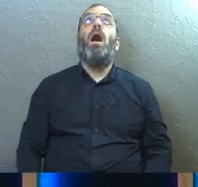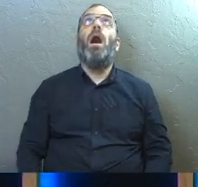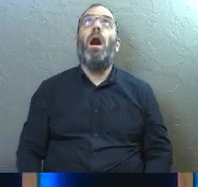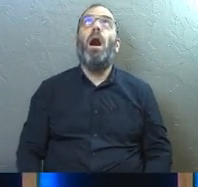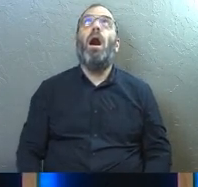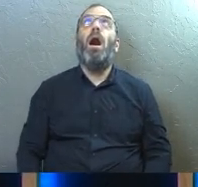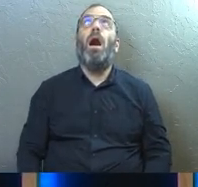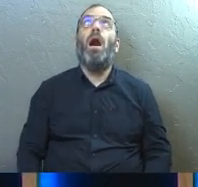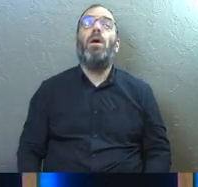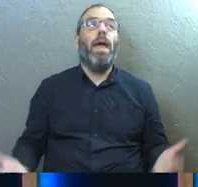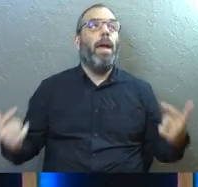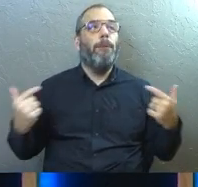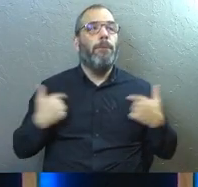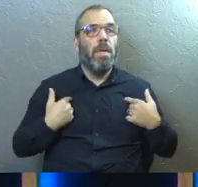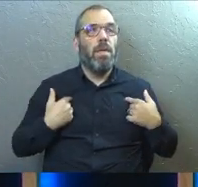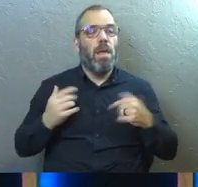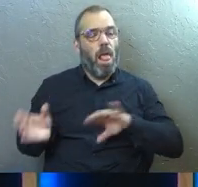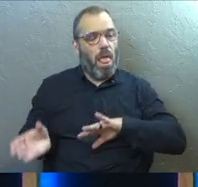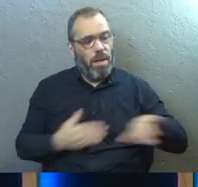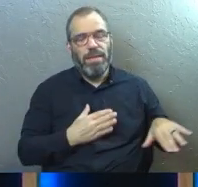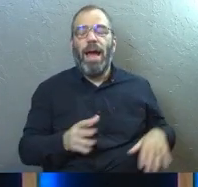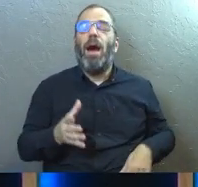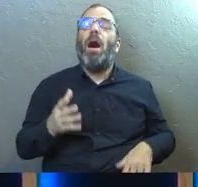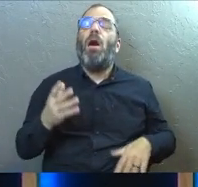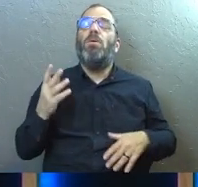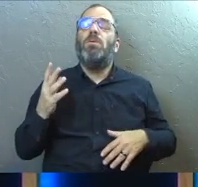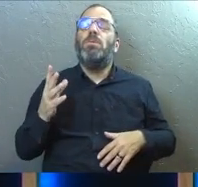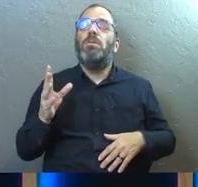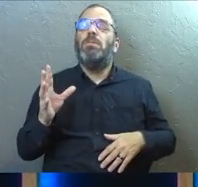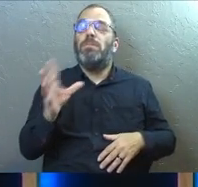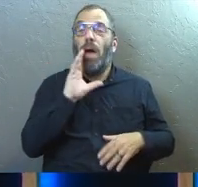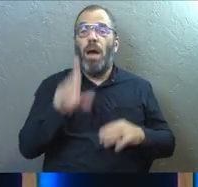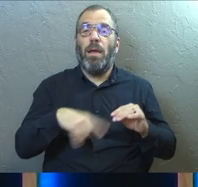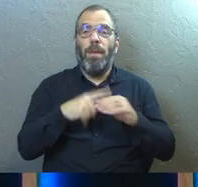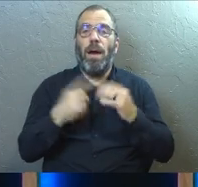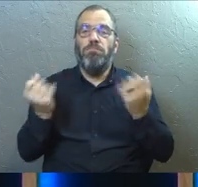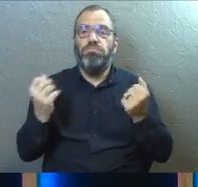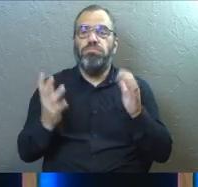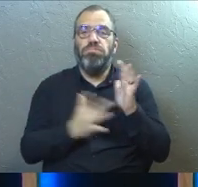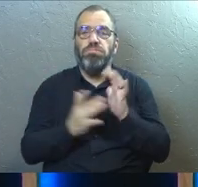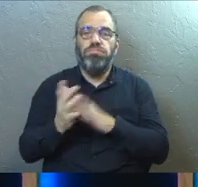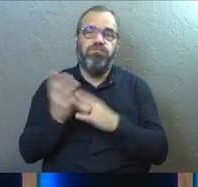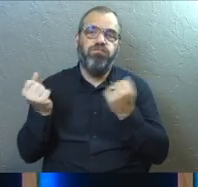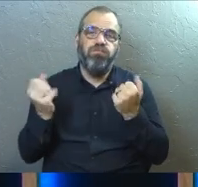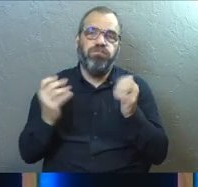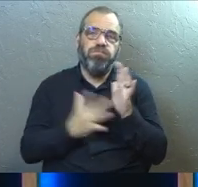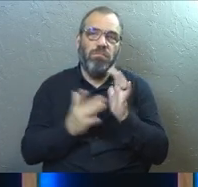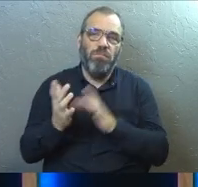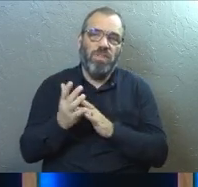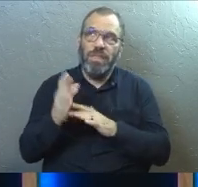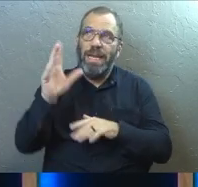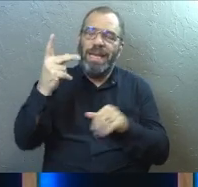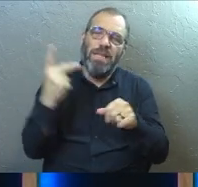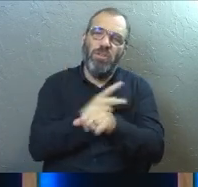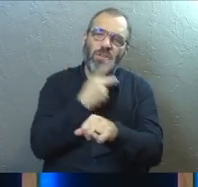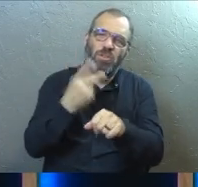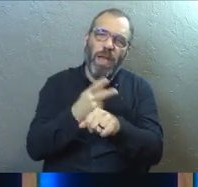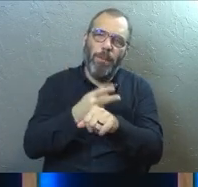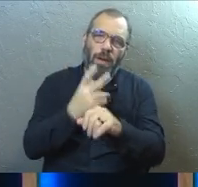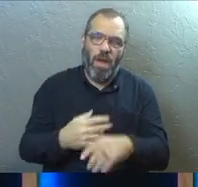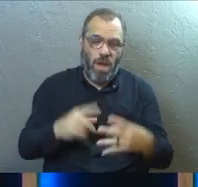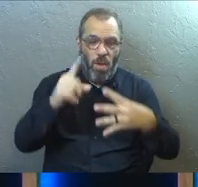Enough about us. Let's talk about Jesus, amen? Let's talk about him. Let's talk about his shepherd nature.